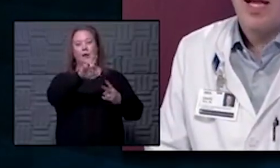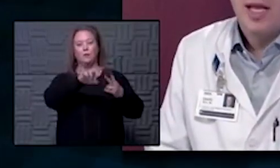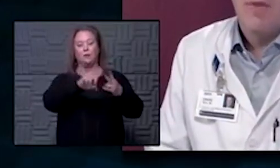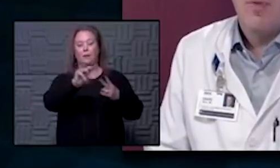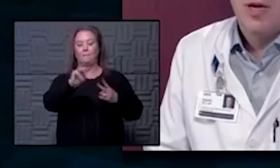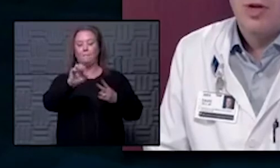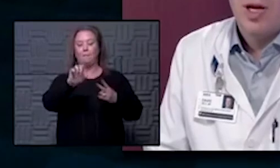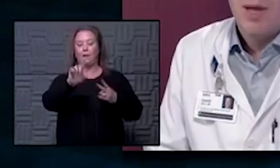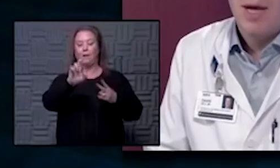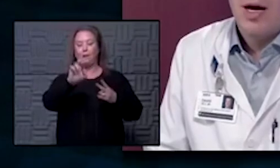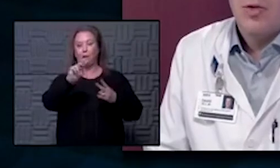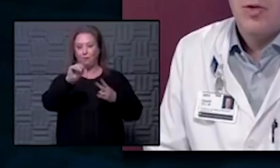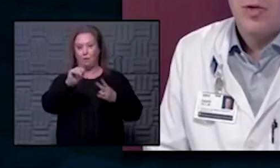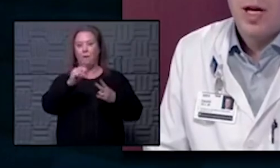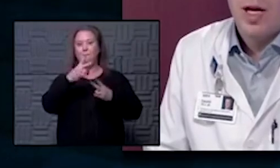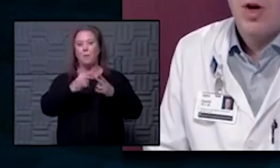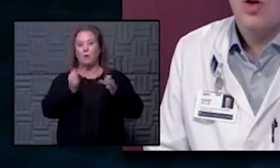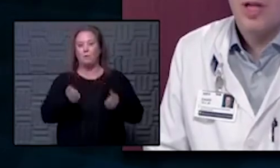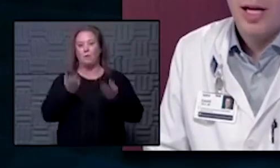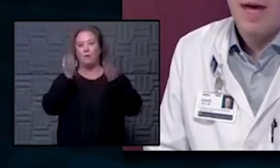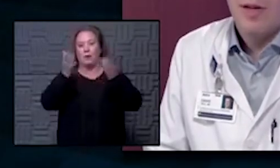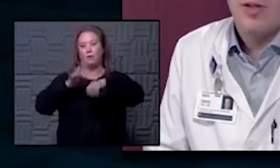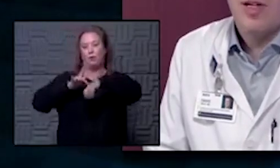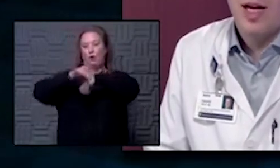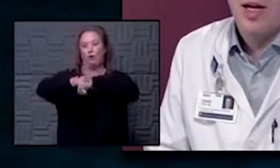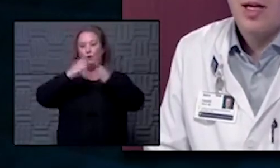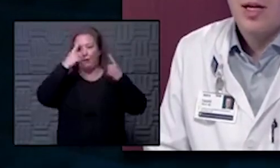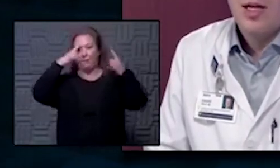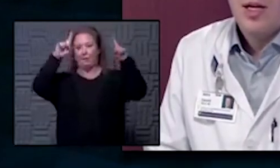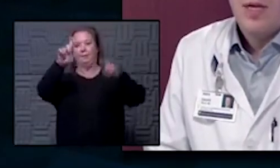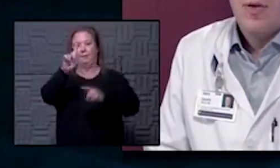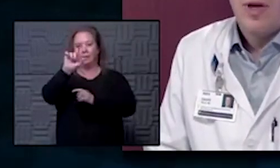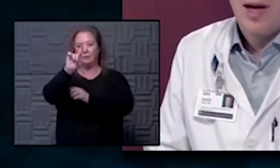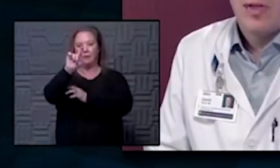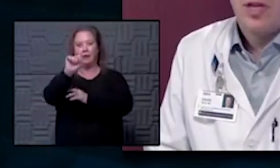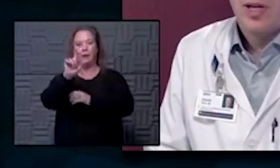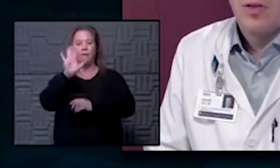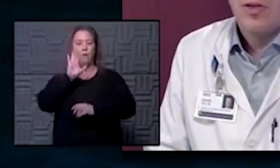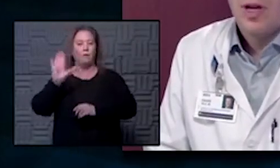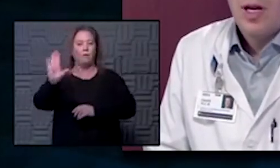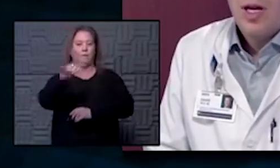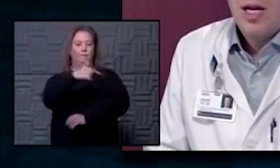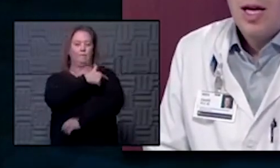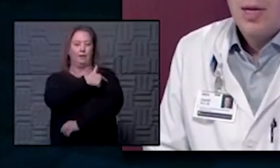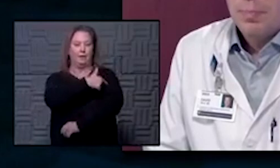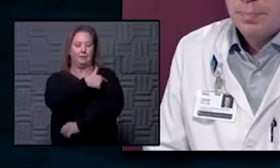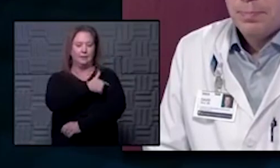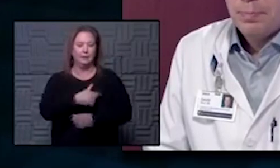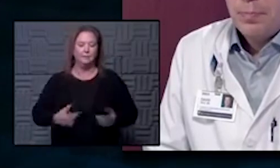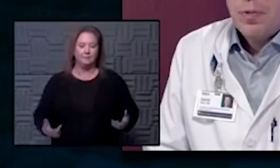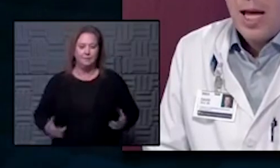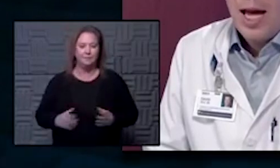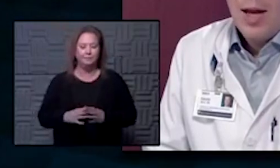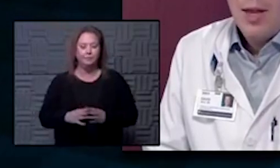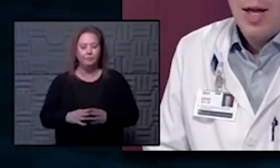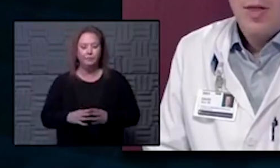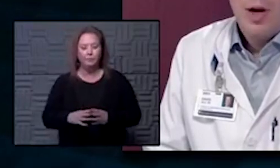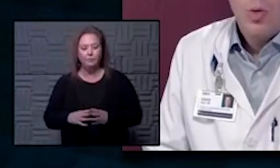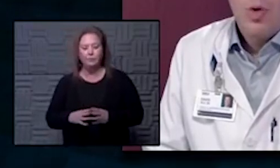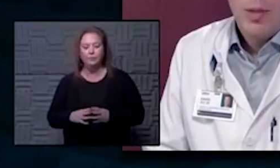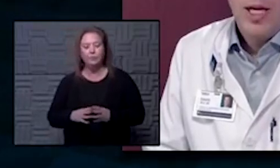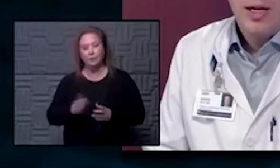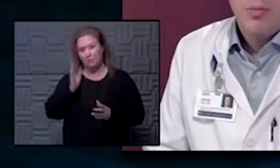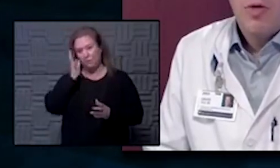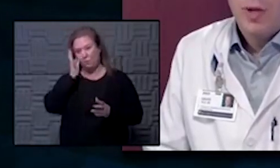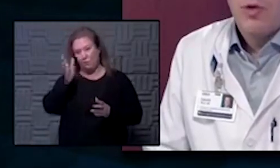provided information about uh early efficacy data for their vaccines um and that